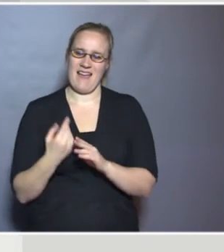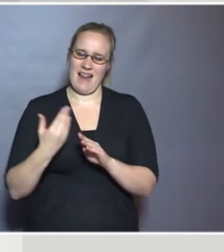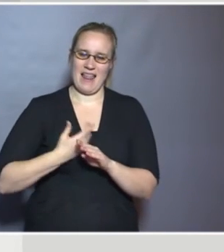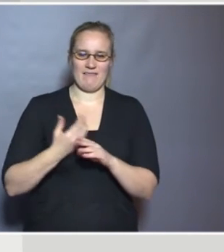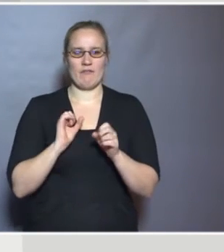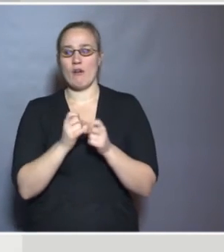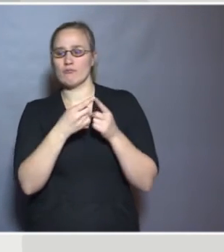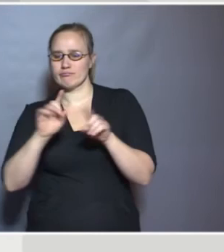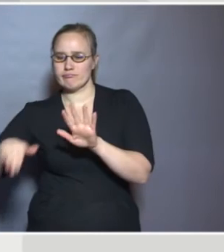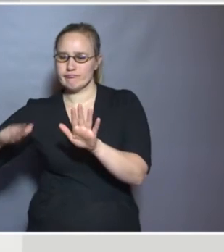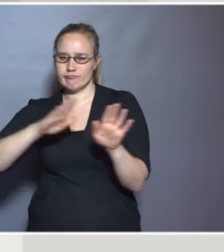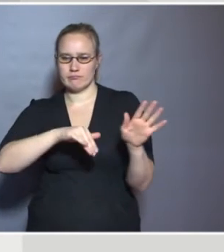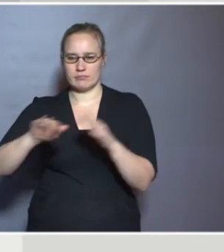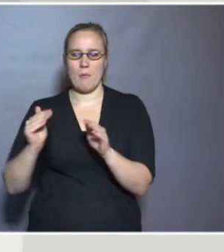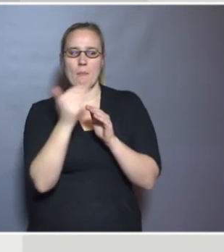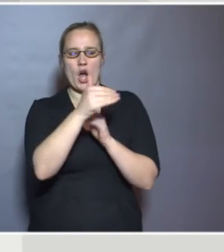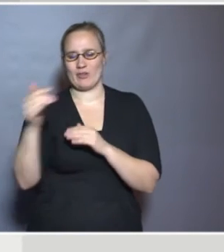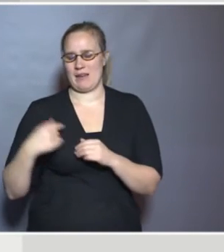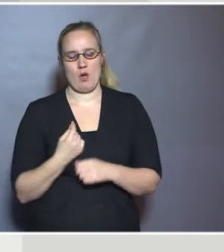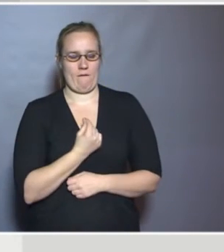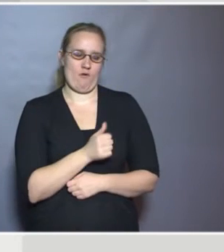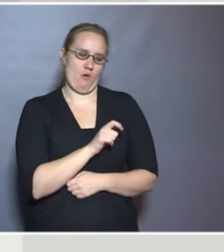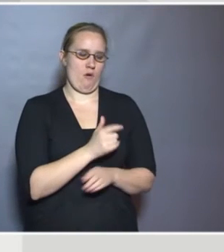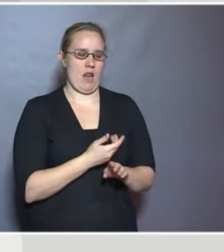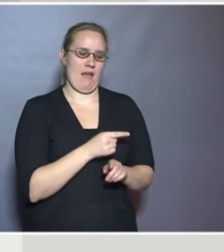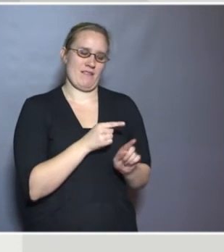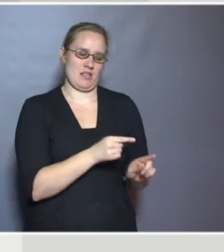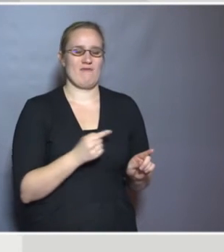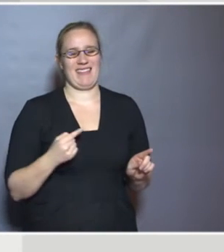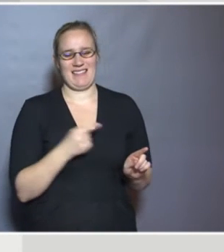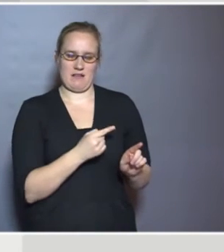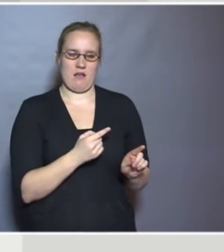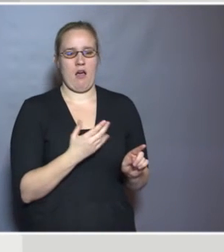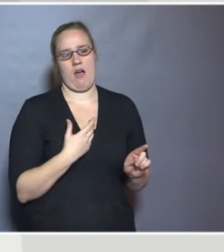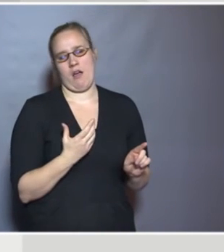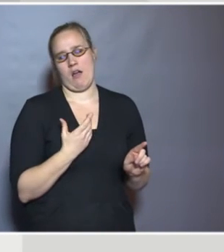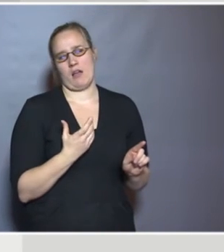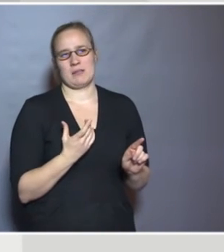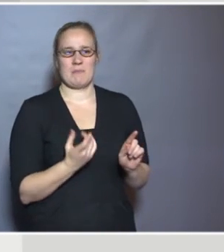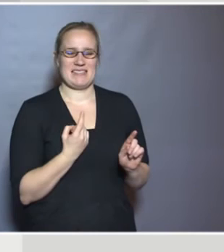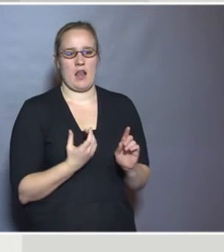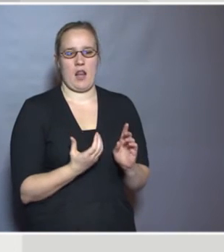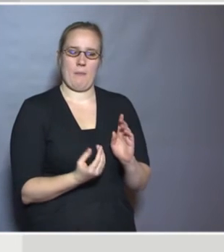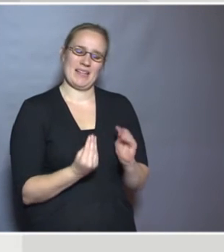different backgrounds and not just a few children we might identify as having special educational needs.